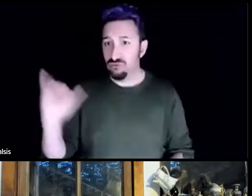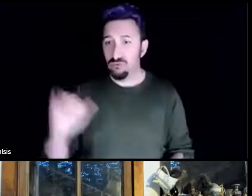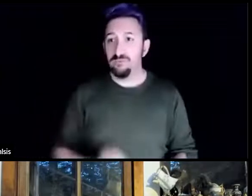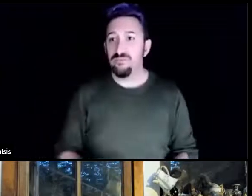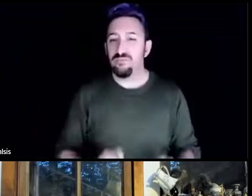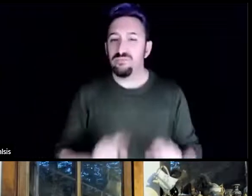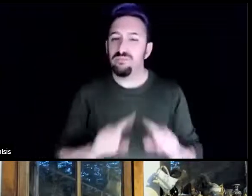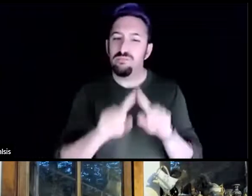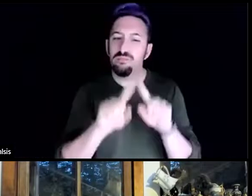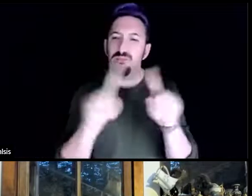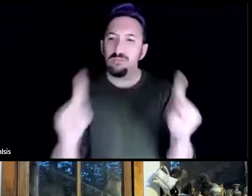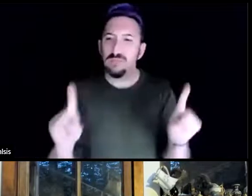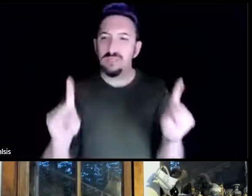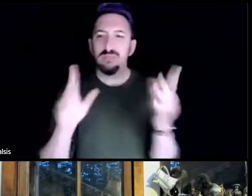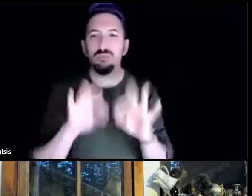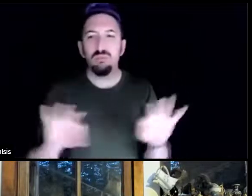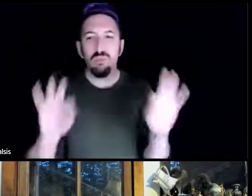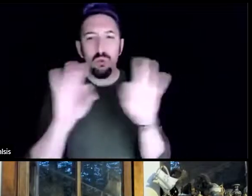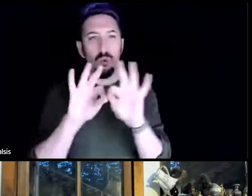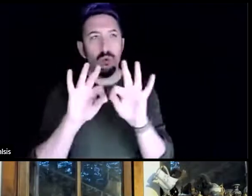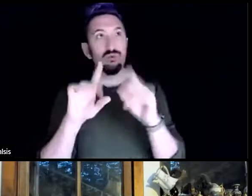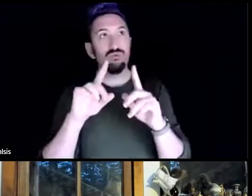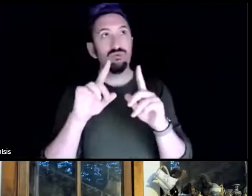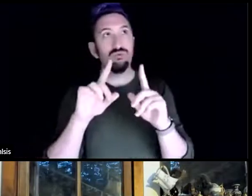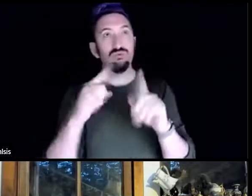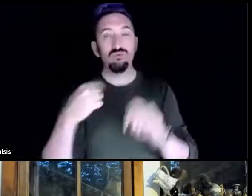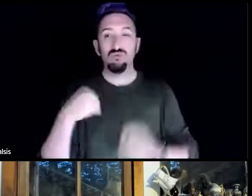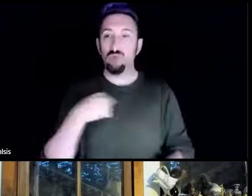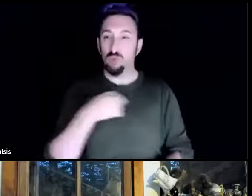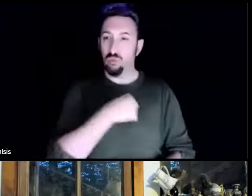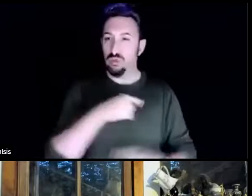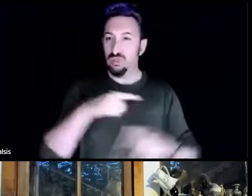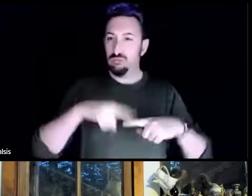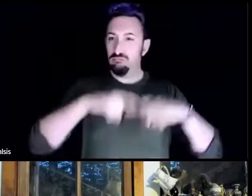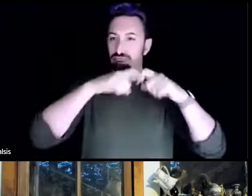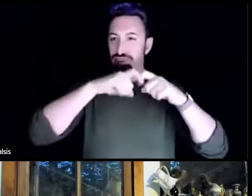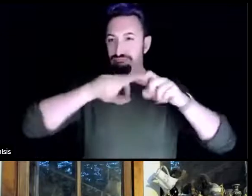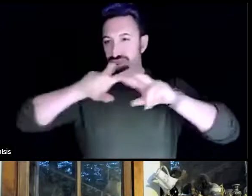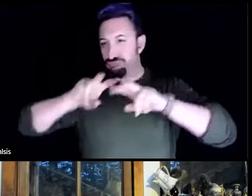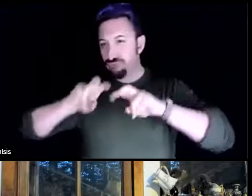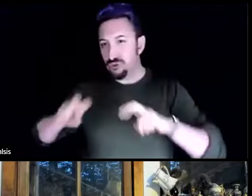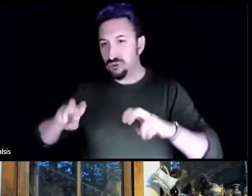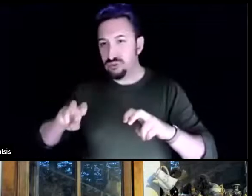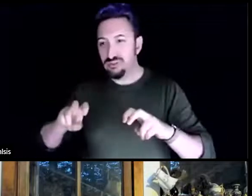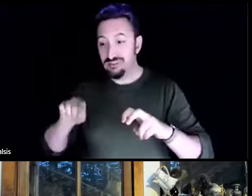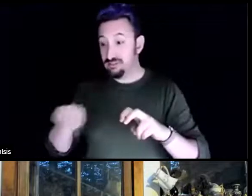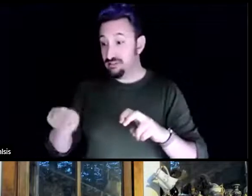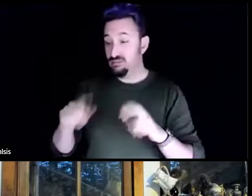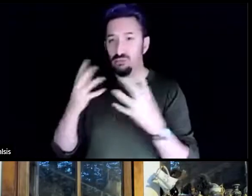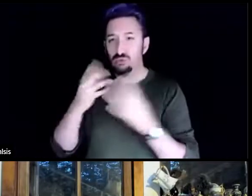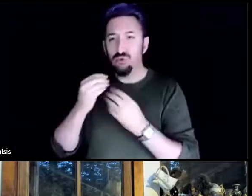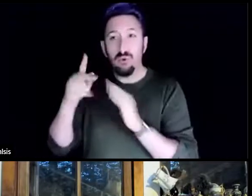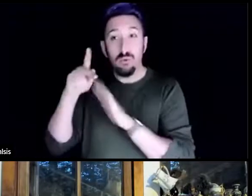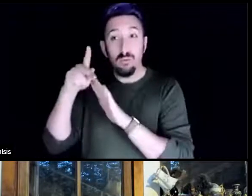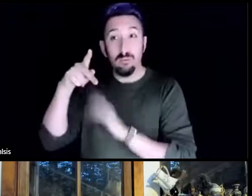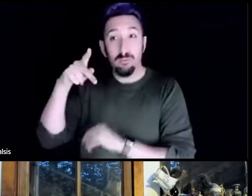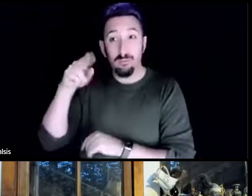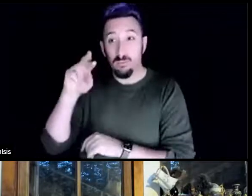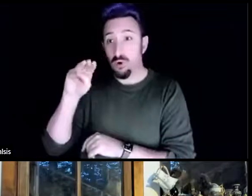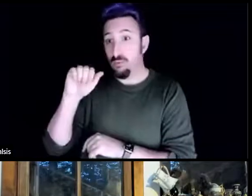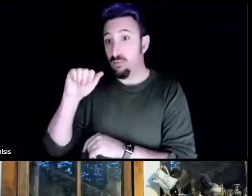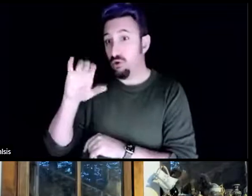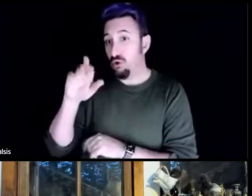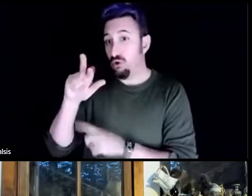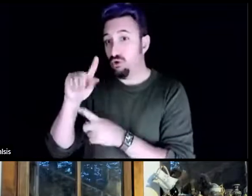at how to take these lovely permaculture principles. And by the way, I don't care who created